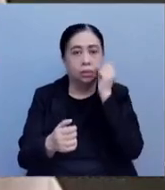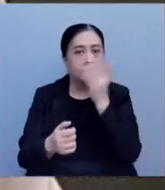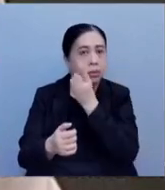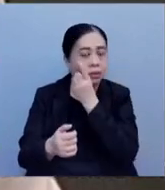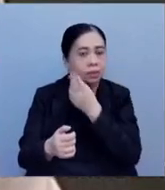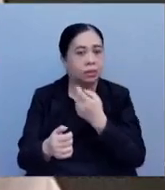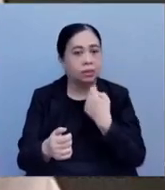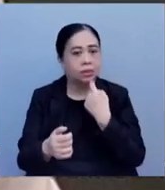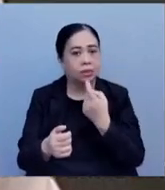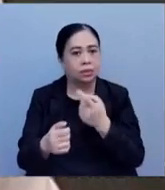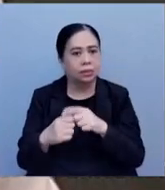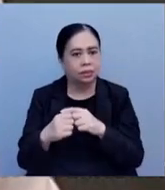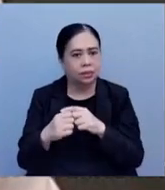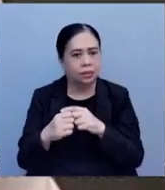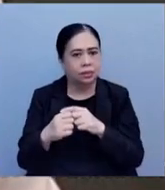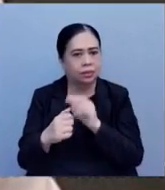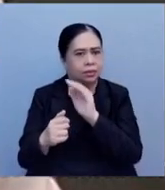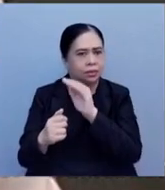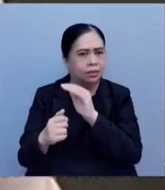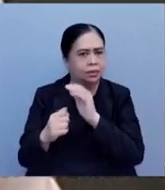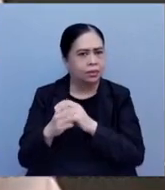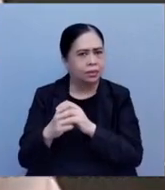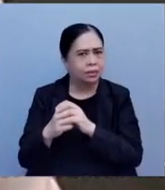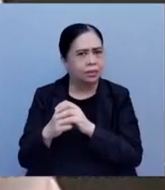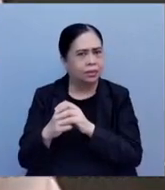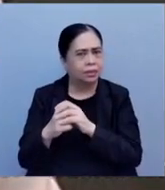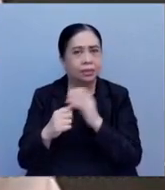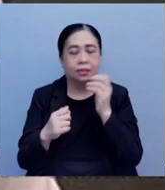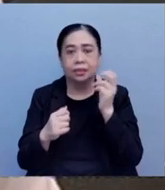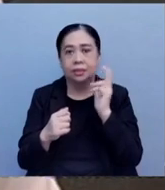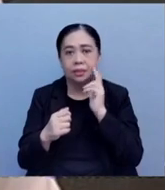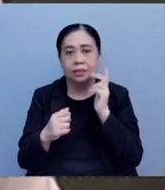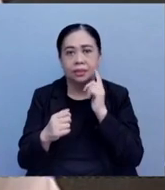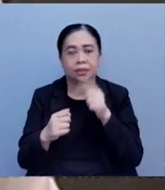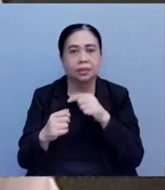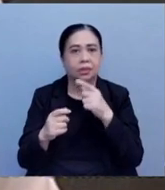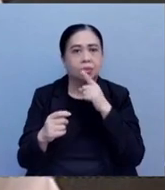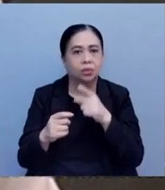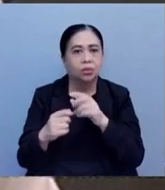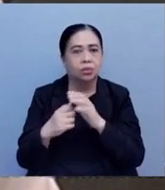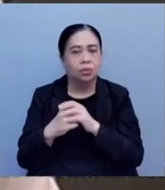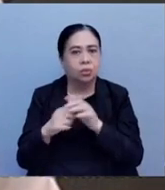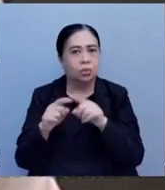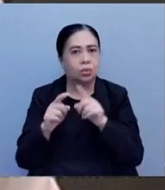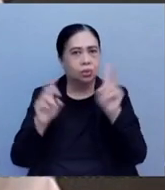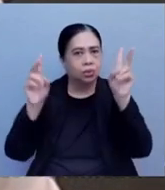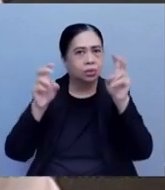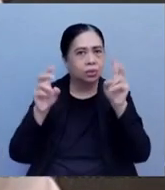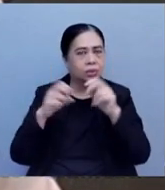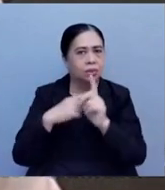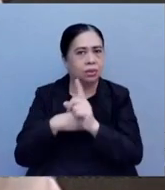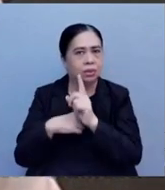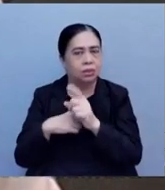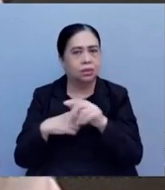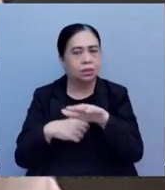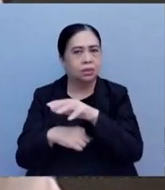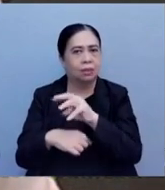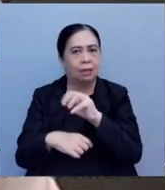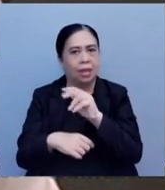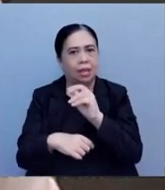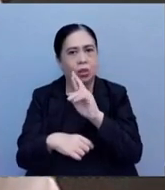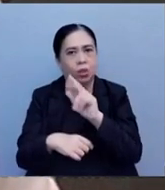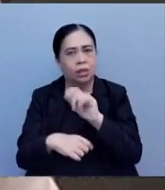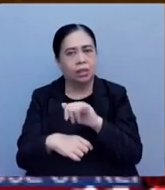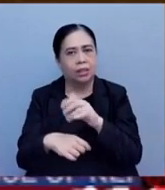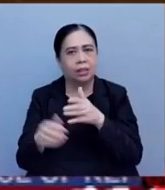earlier called the House of Representatives the most rotten government institution. He's also alleged to have threatened minority leader Franz Castro